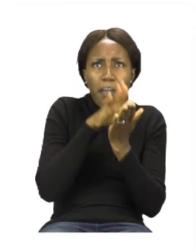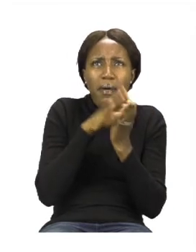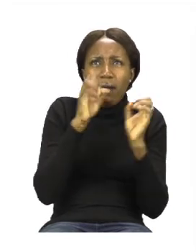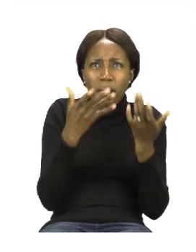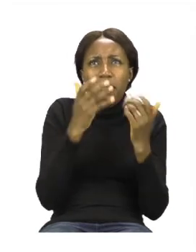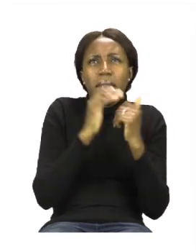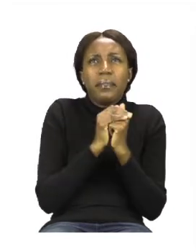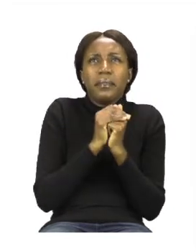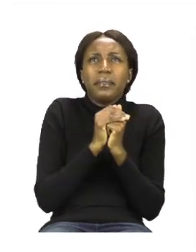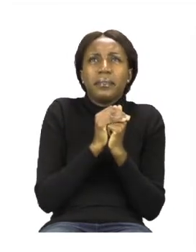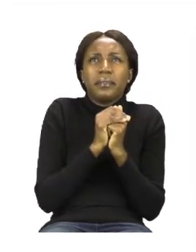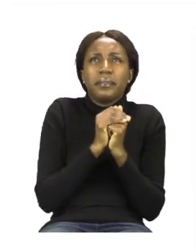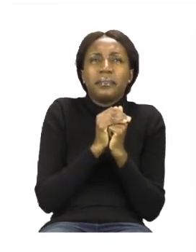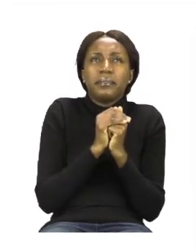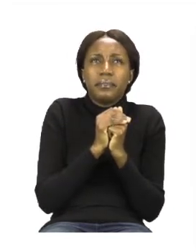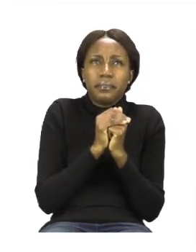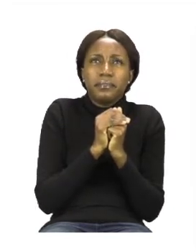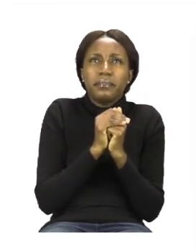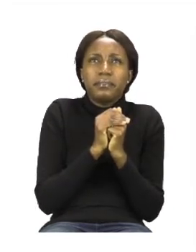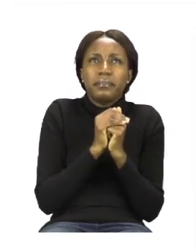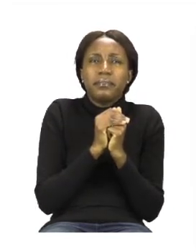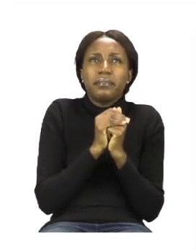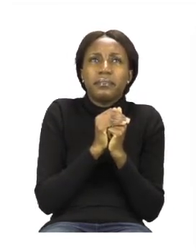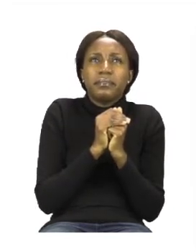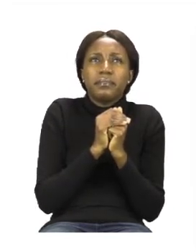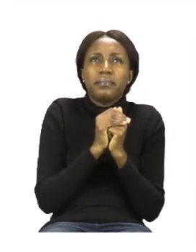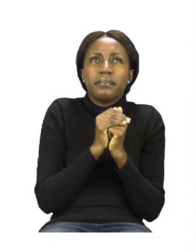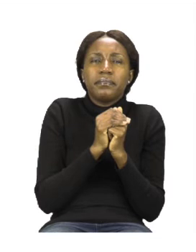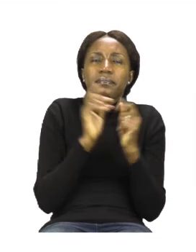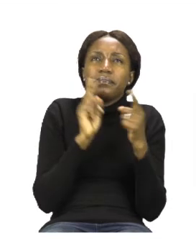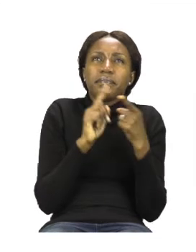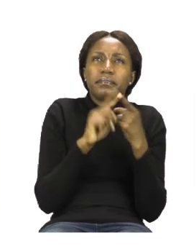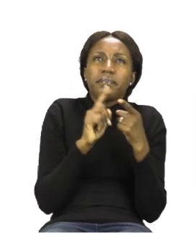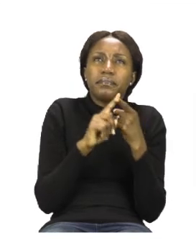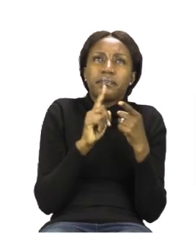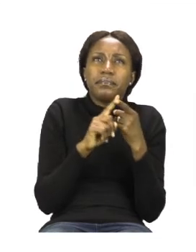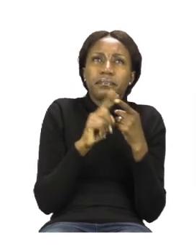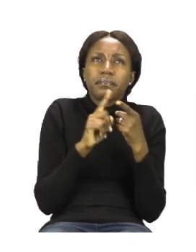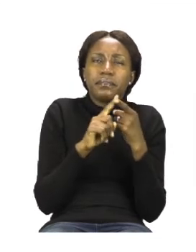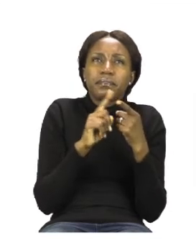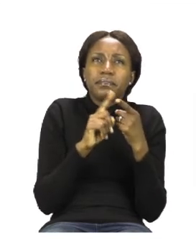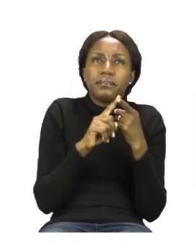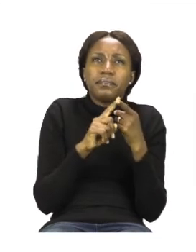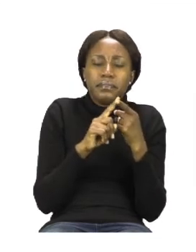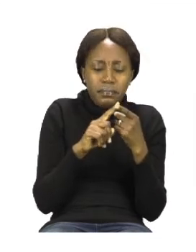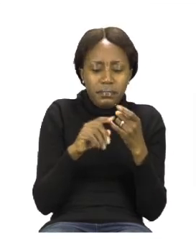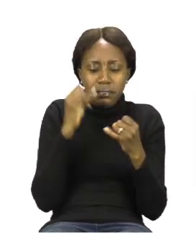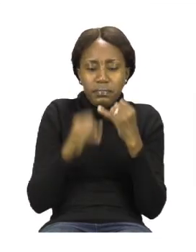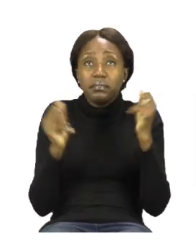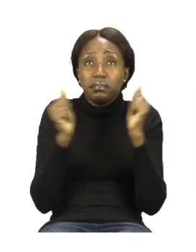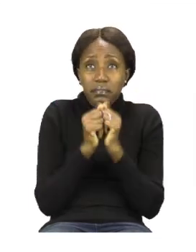syllables it has. We're going to do the first one together and the last one together.